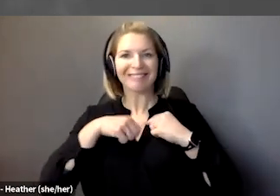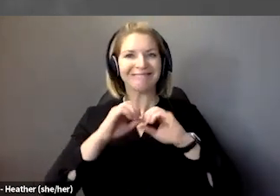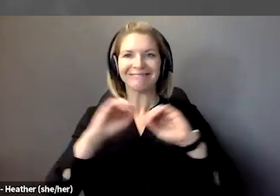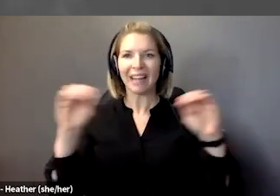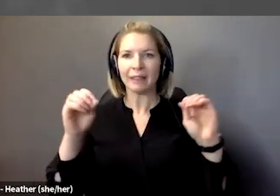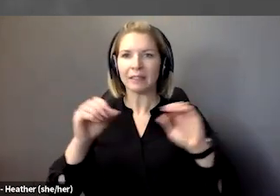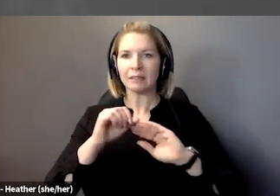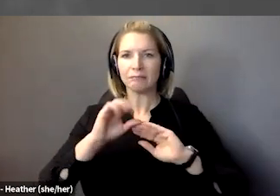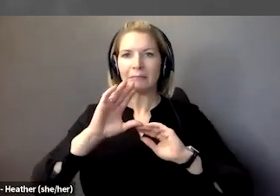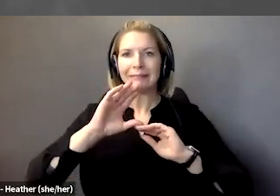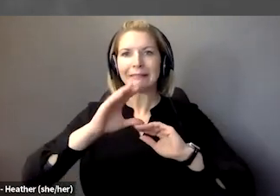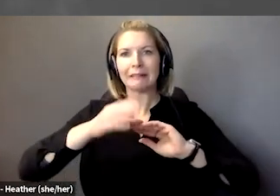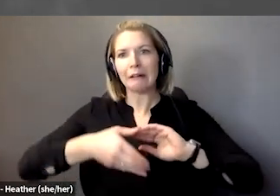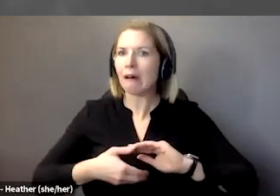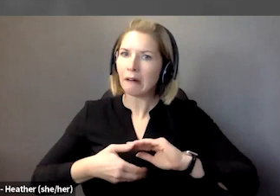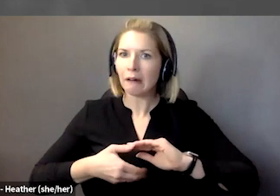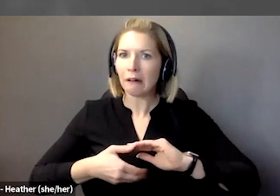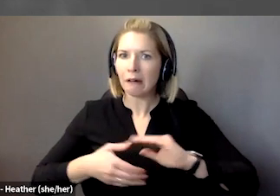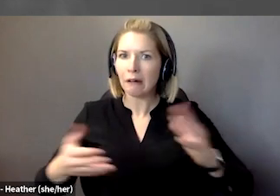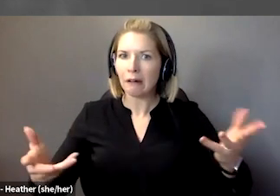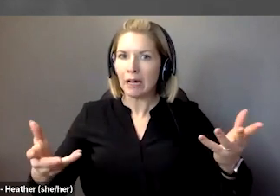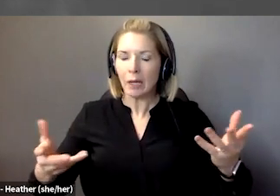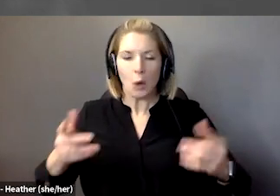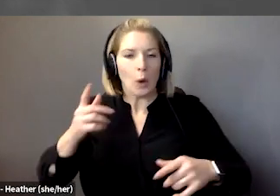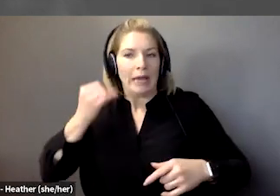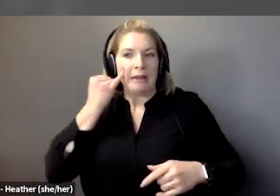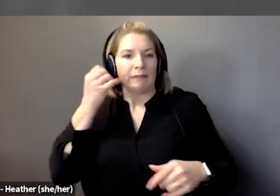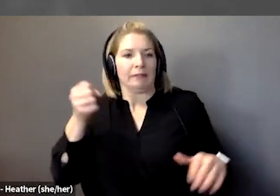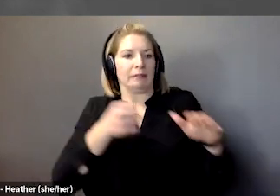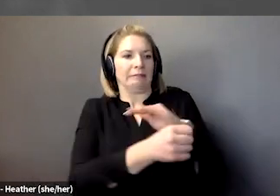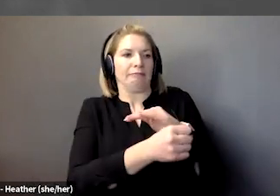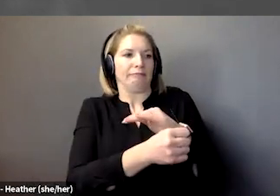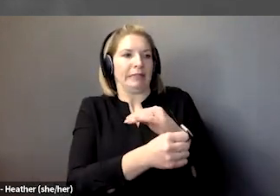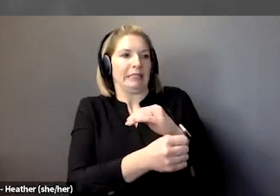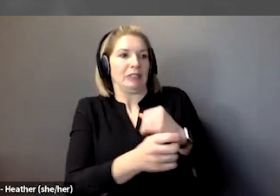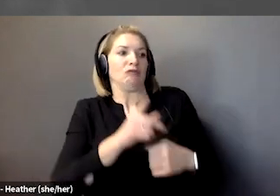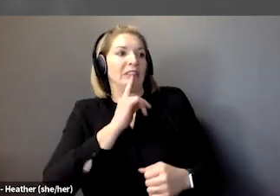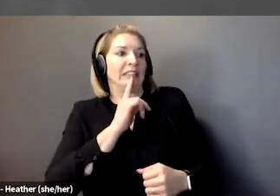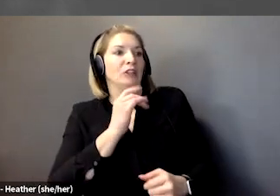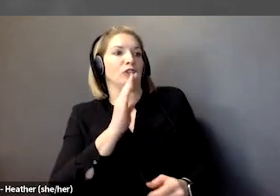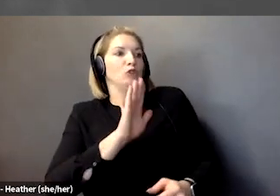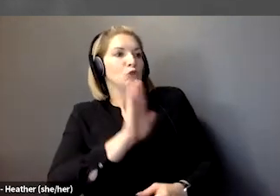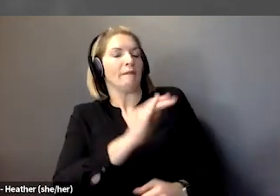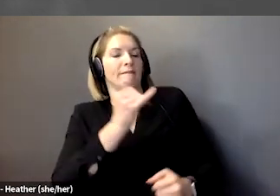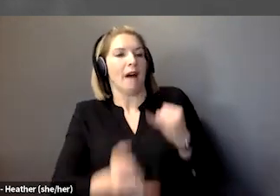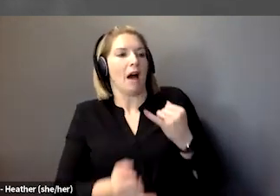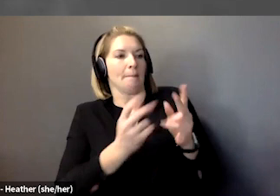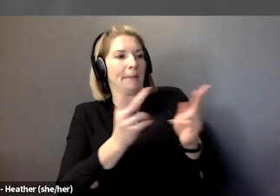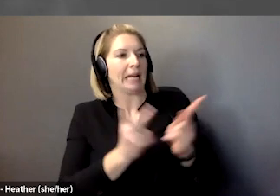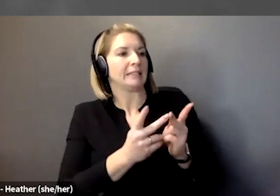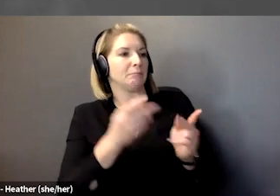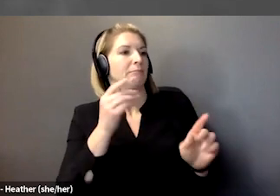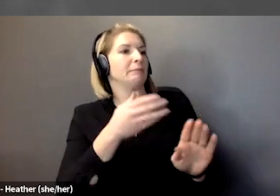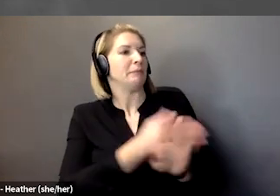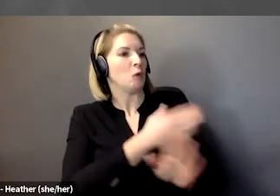For most, there's no way out of those places. It is really the final destination. Jonathan. And now,